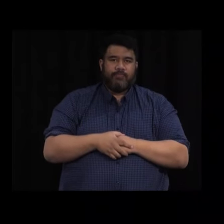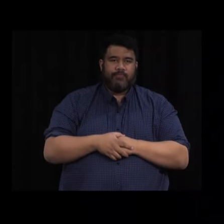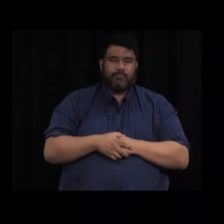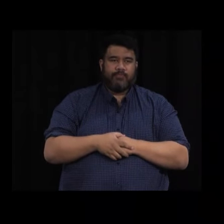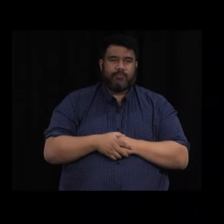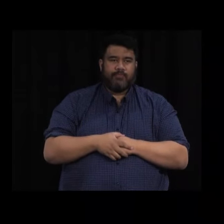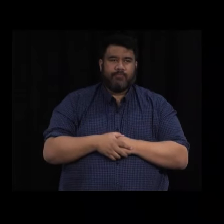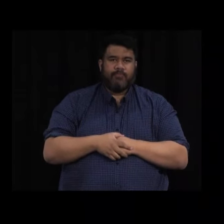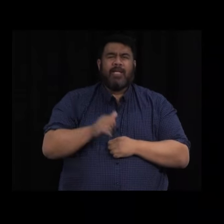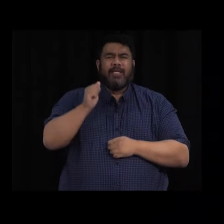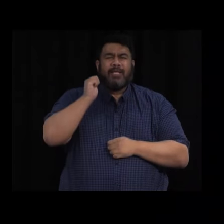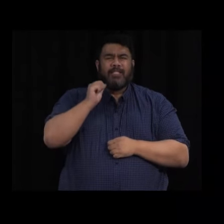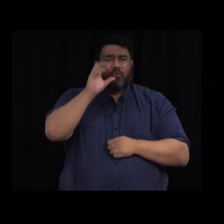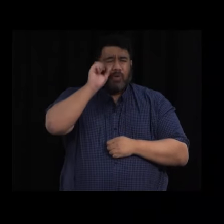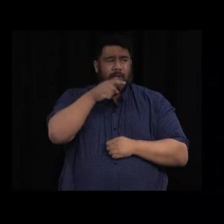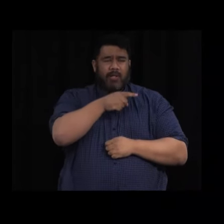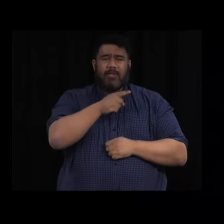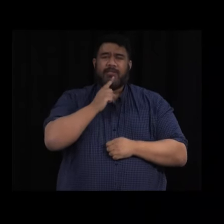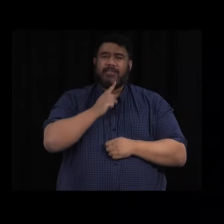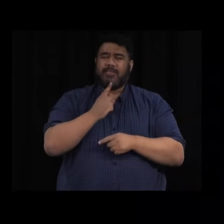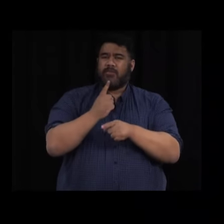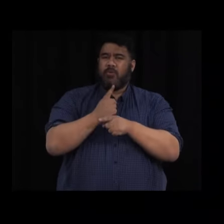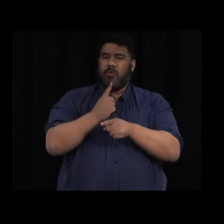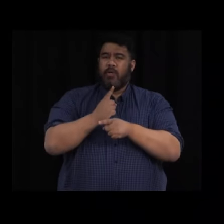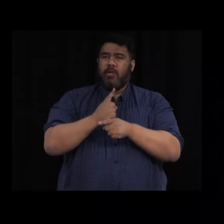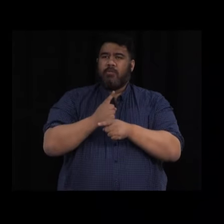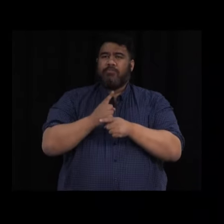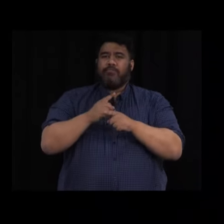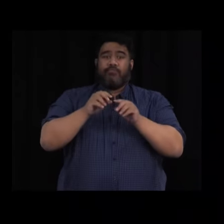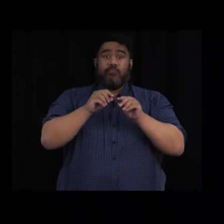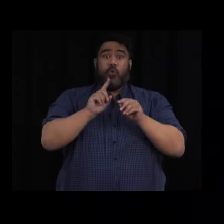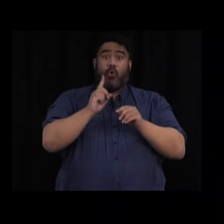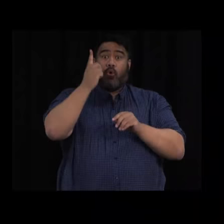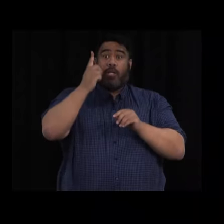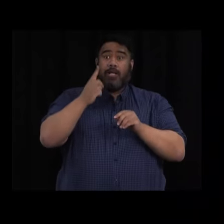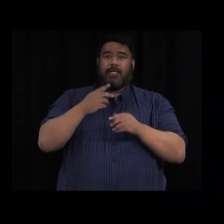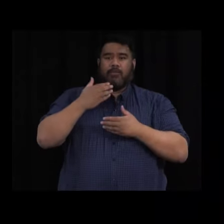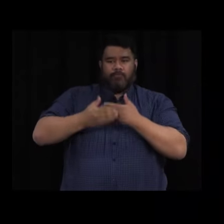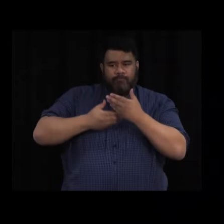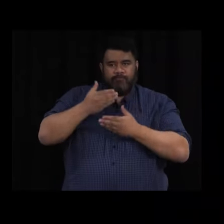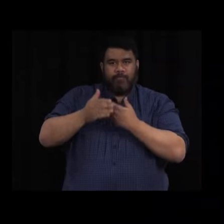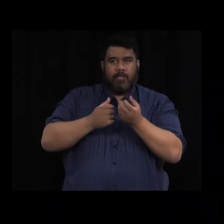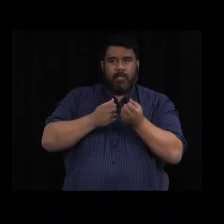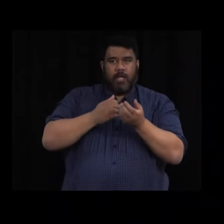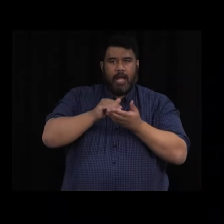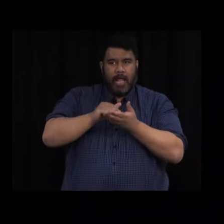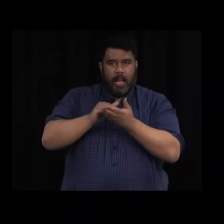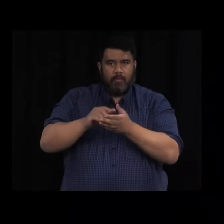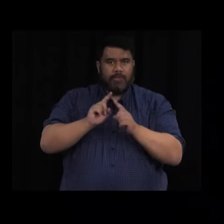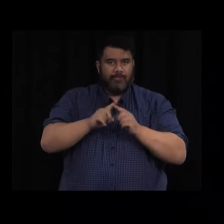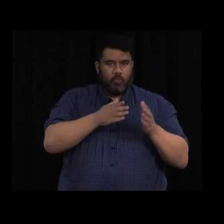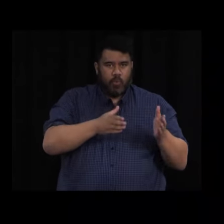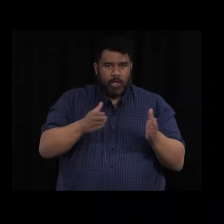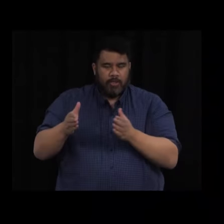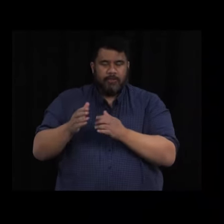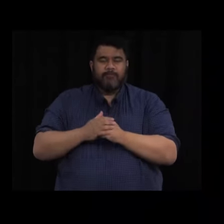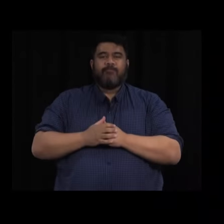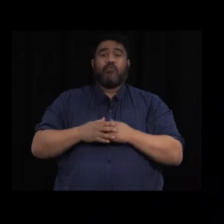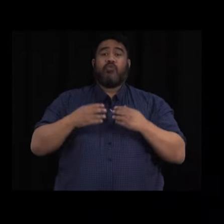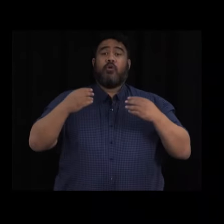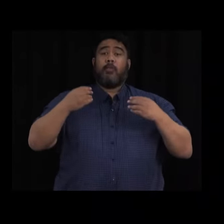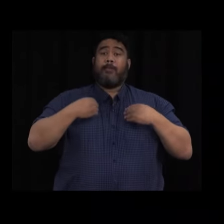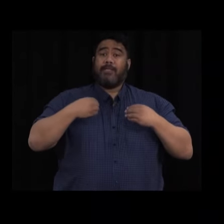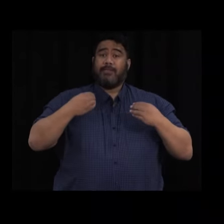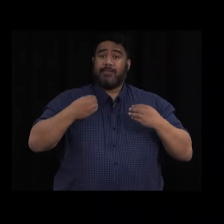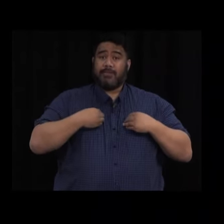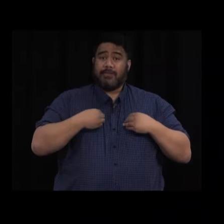Yesterday, I mentioned, as part of the ongoing outbreak response in Auckland, we are extending our surveillance testing to businesses where workers